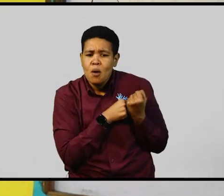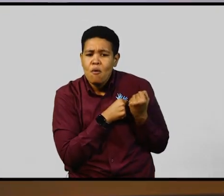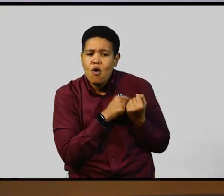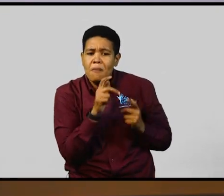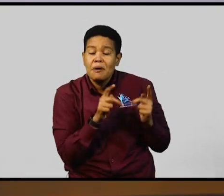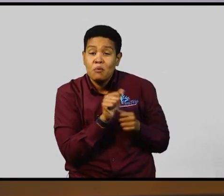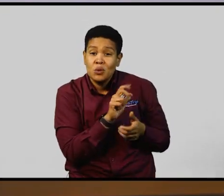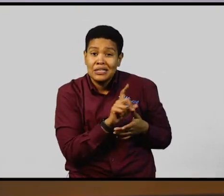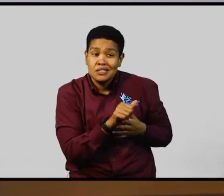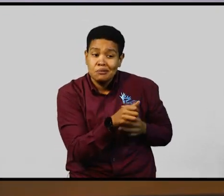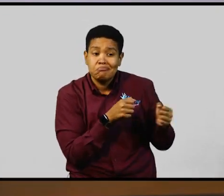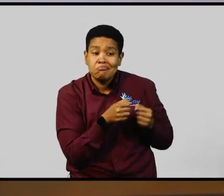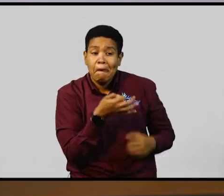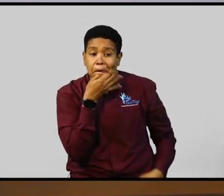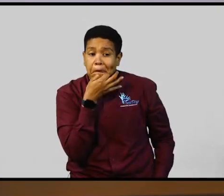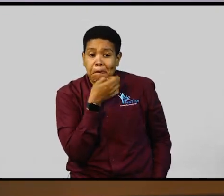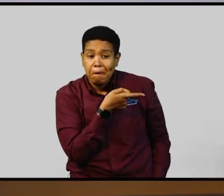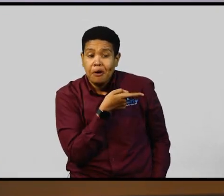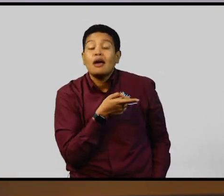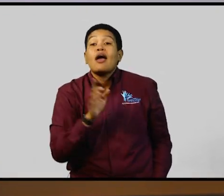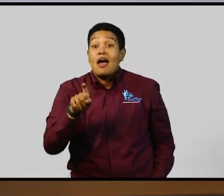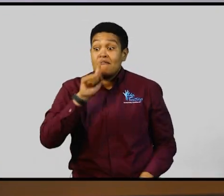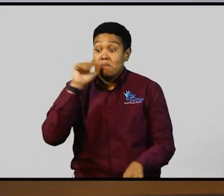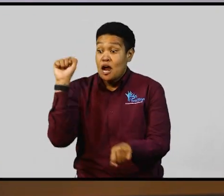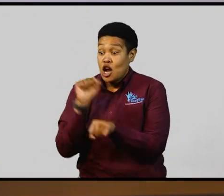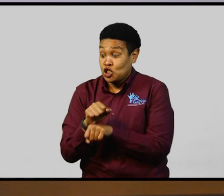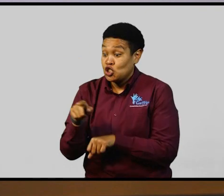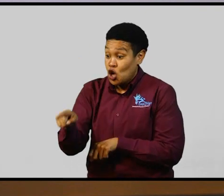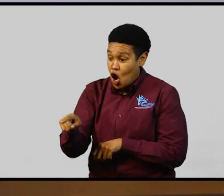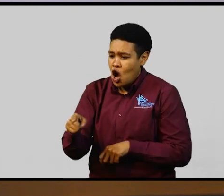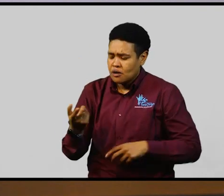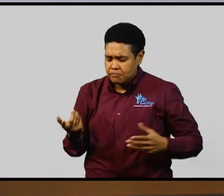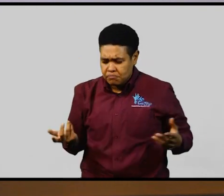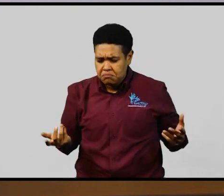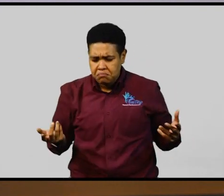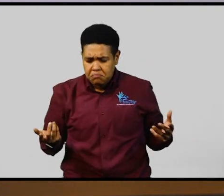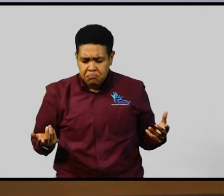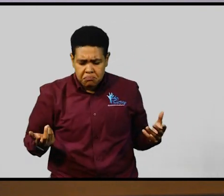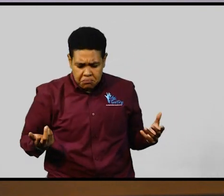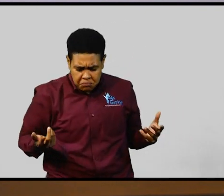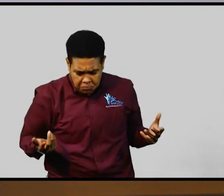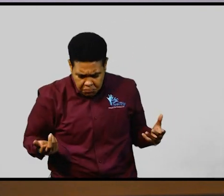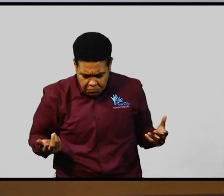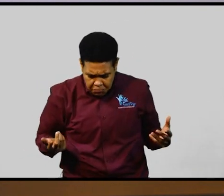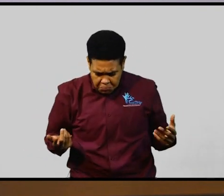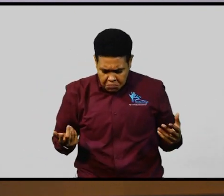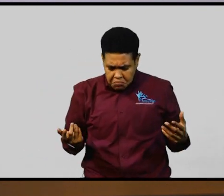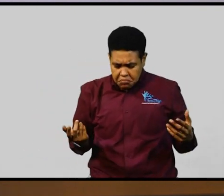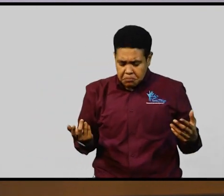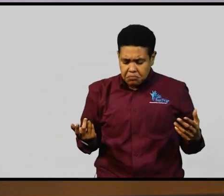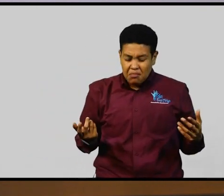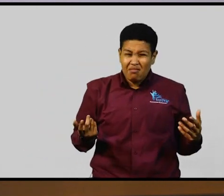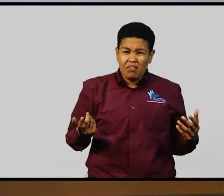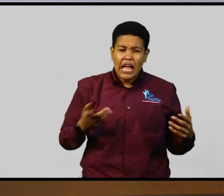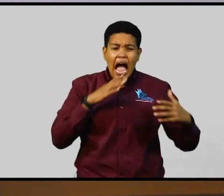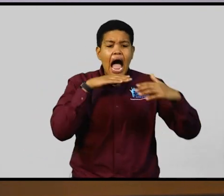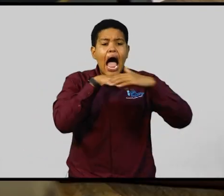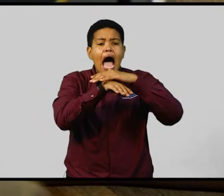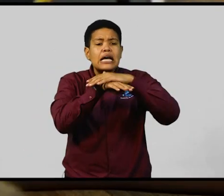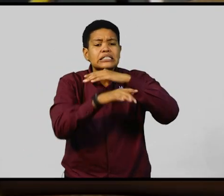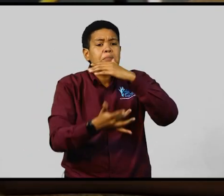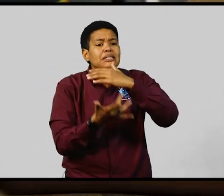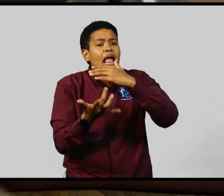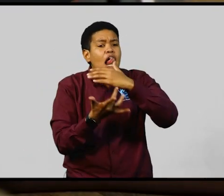disabilities. It has to make sure that there are accessible technologies